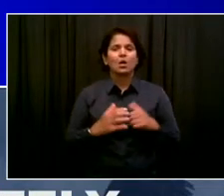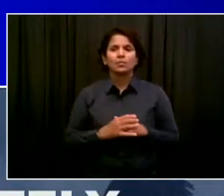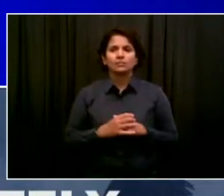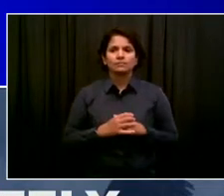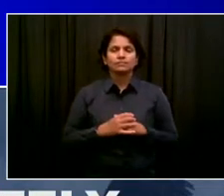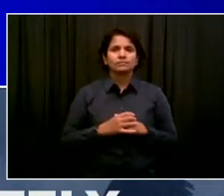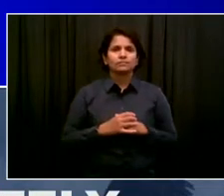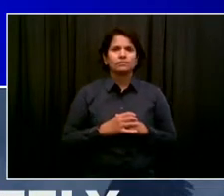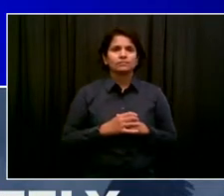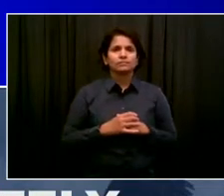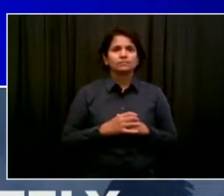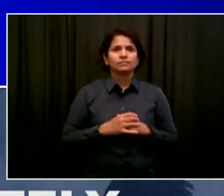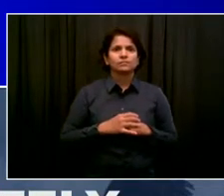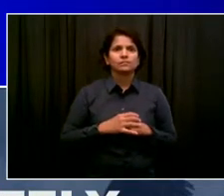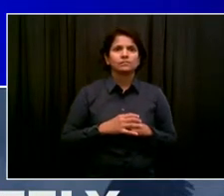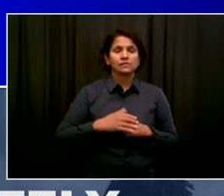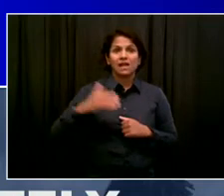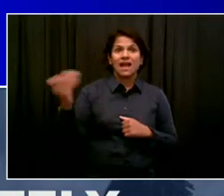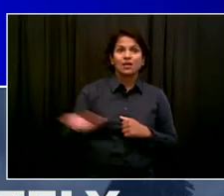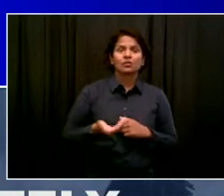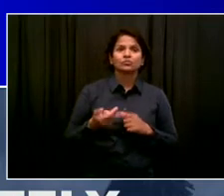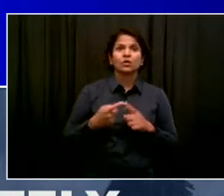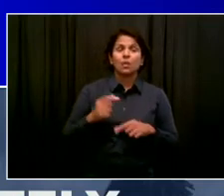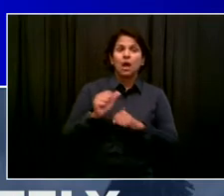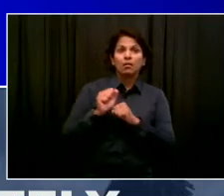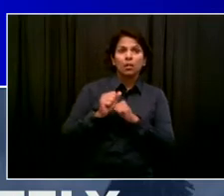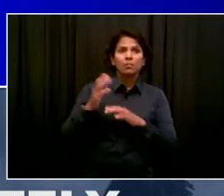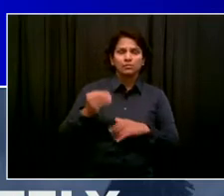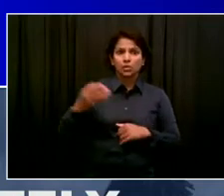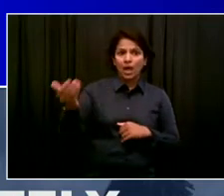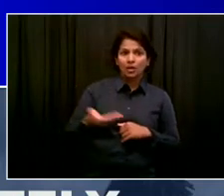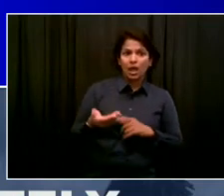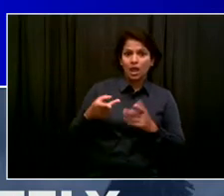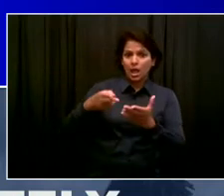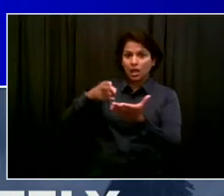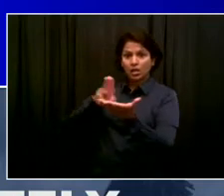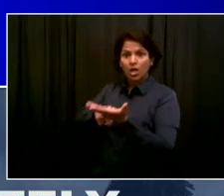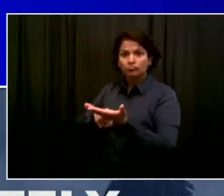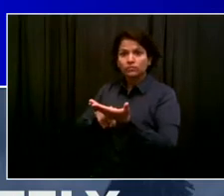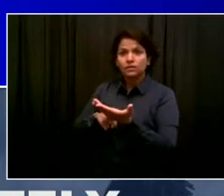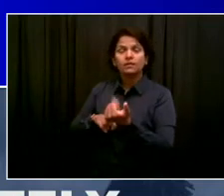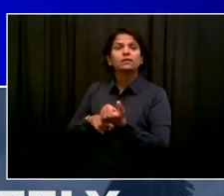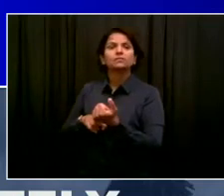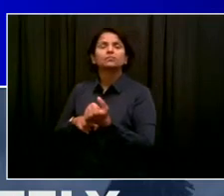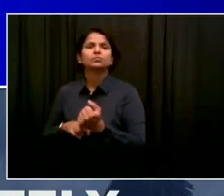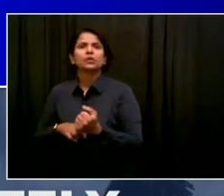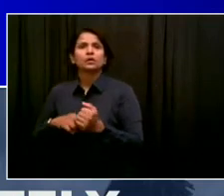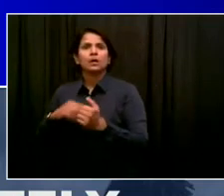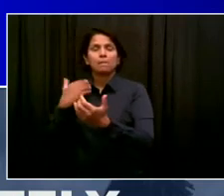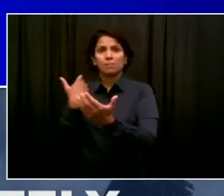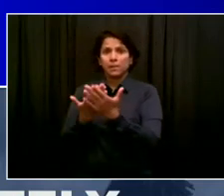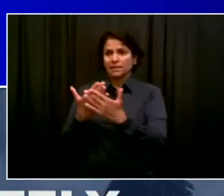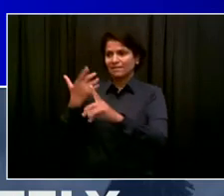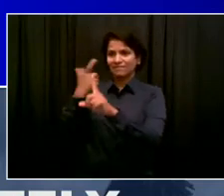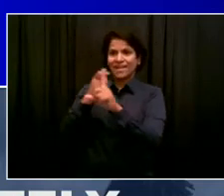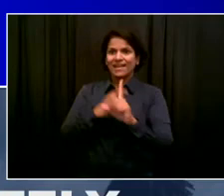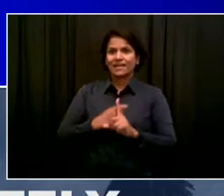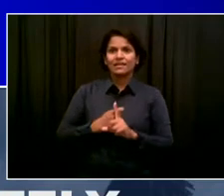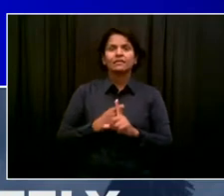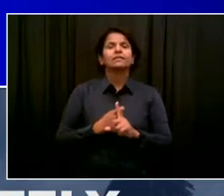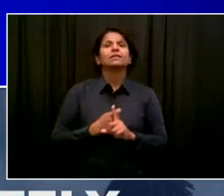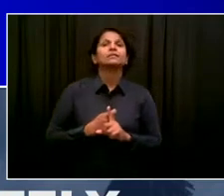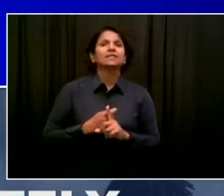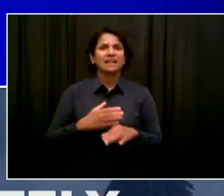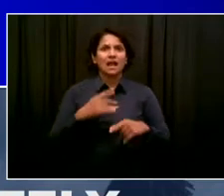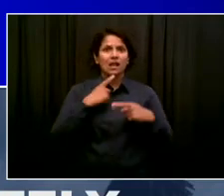before they report to work, they must provide proof of vaccination. Every new employee must